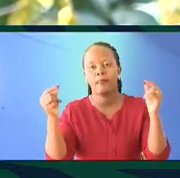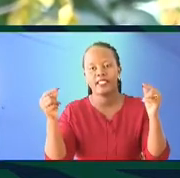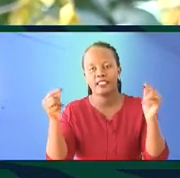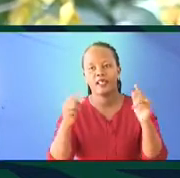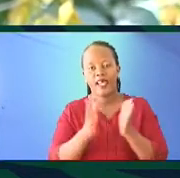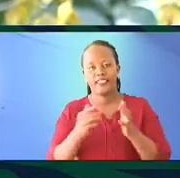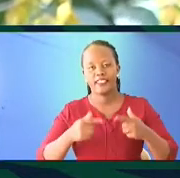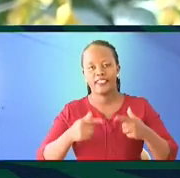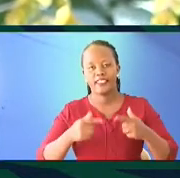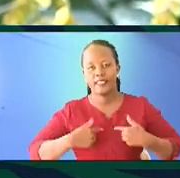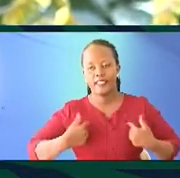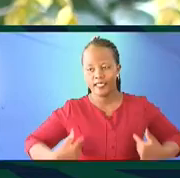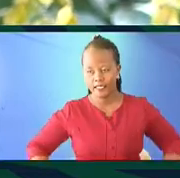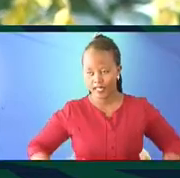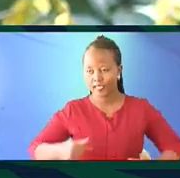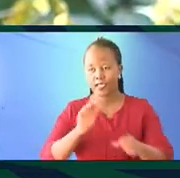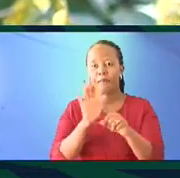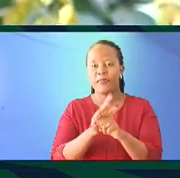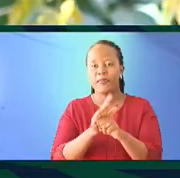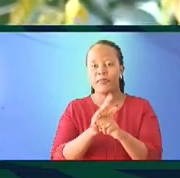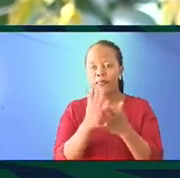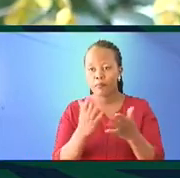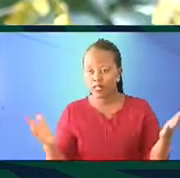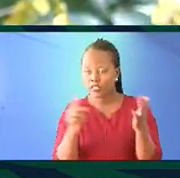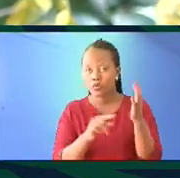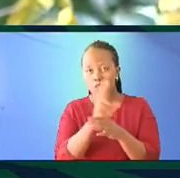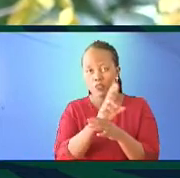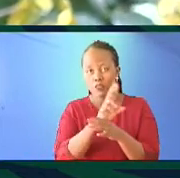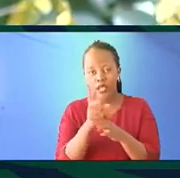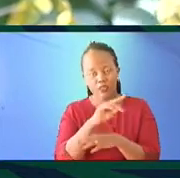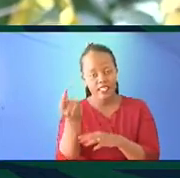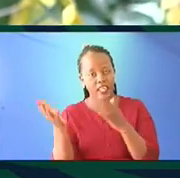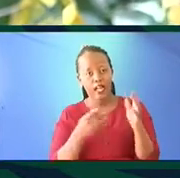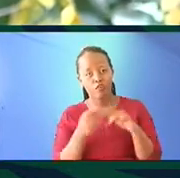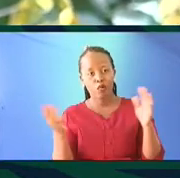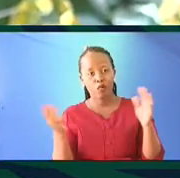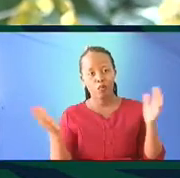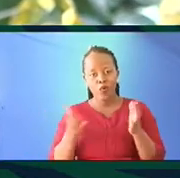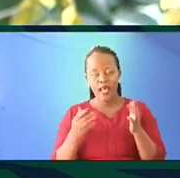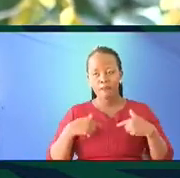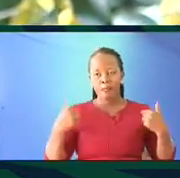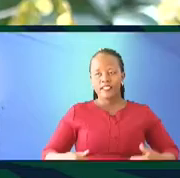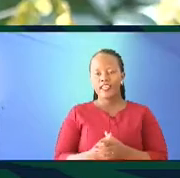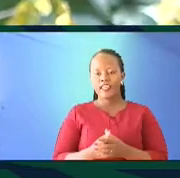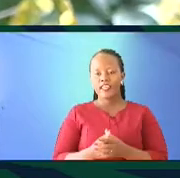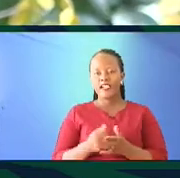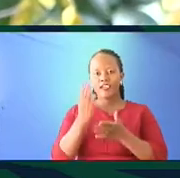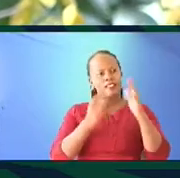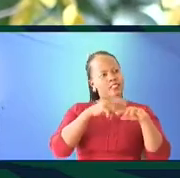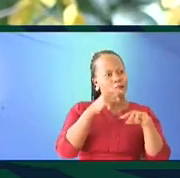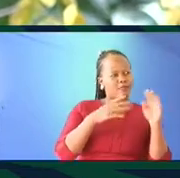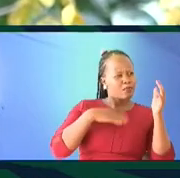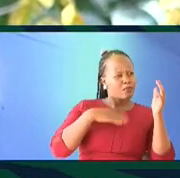and the Chinese. Most of the products that we are using here in Kenya come from China. And I look at sometimes even the